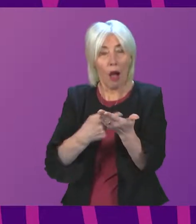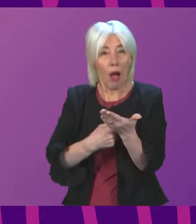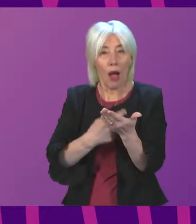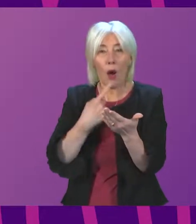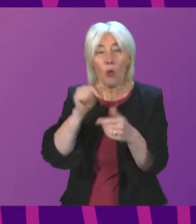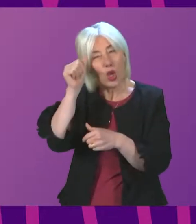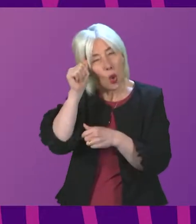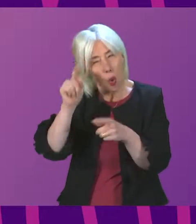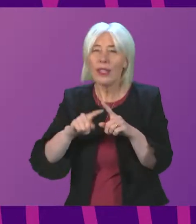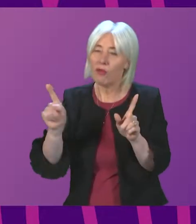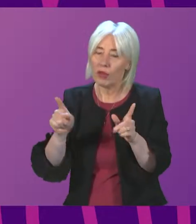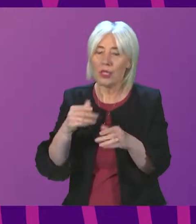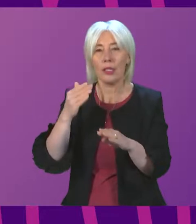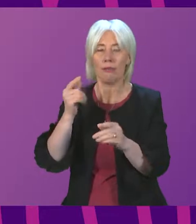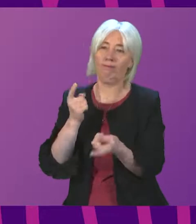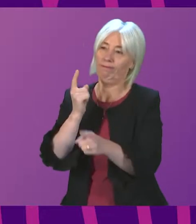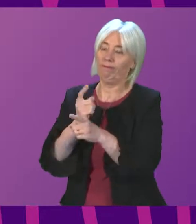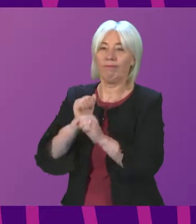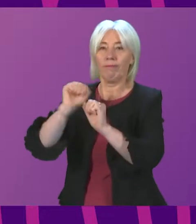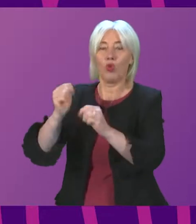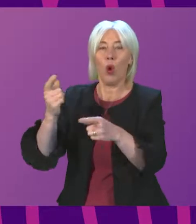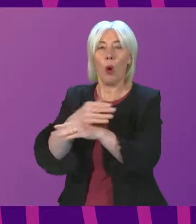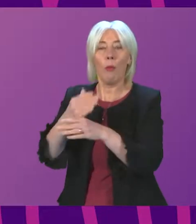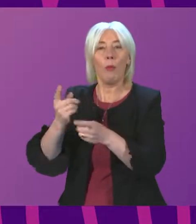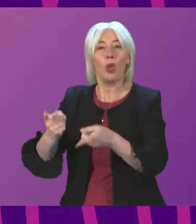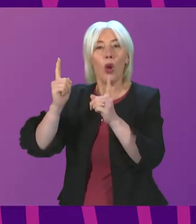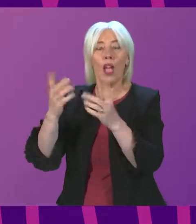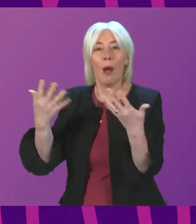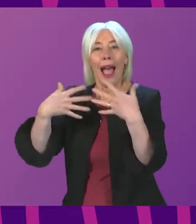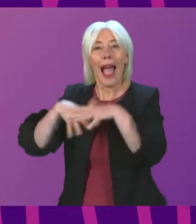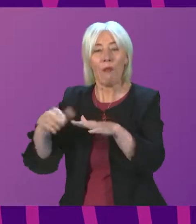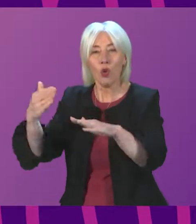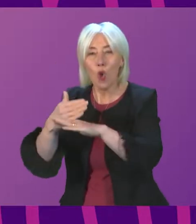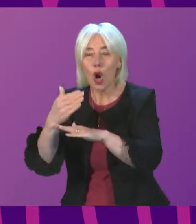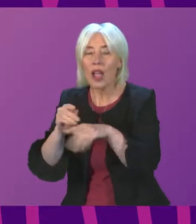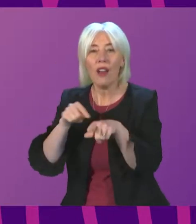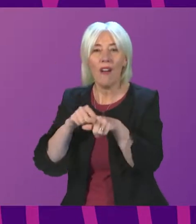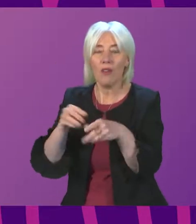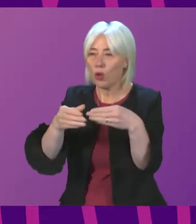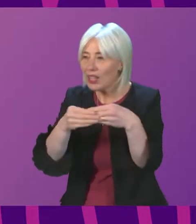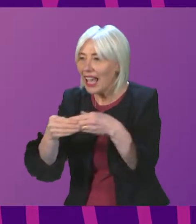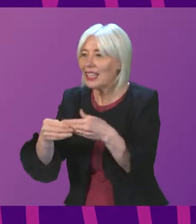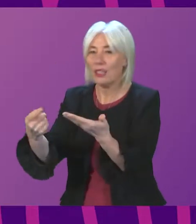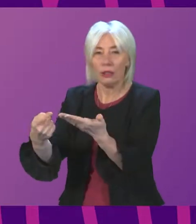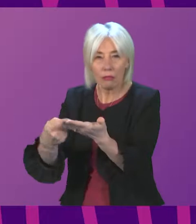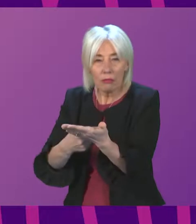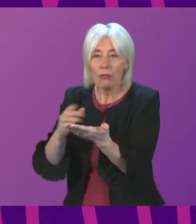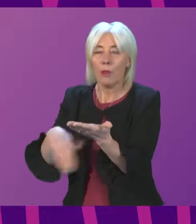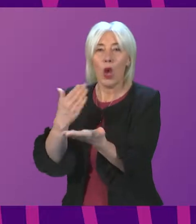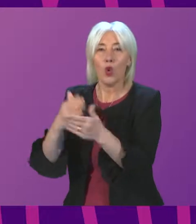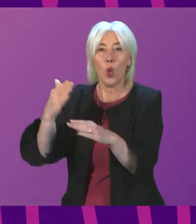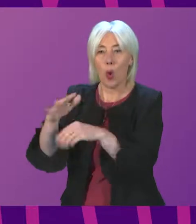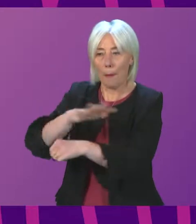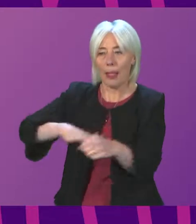a difference. Talk to your employer about a return to hybrid working and follow the guidance and precautions they adopt to make workplaces safer.